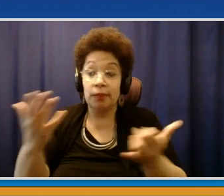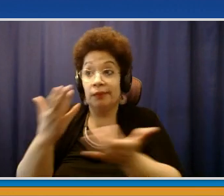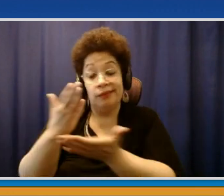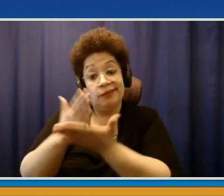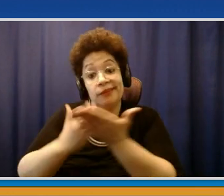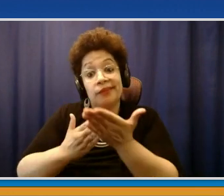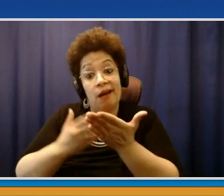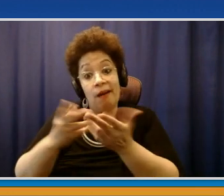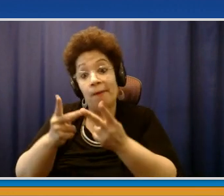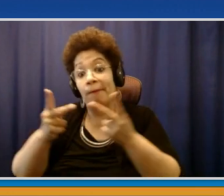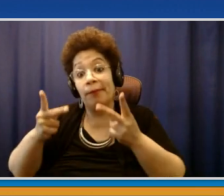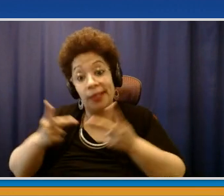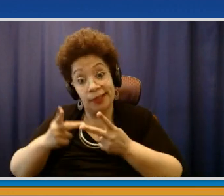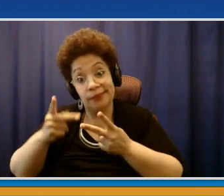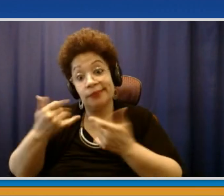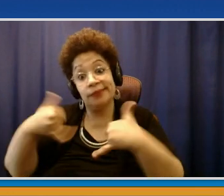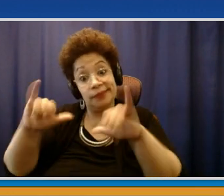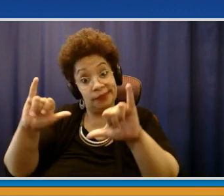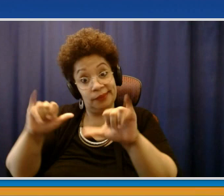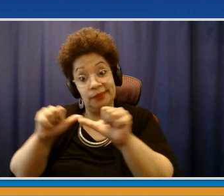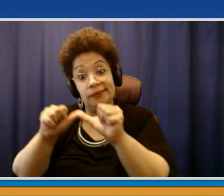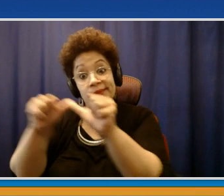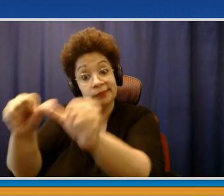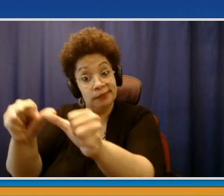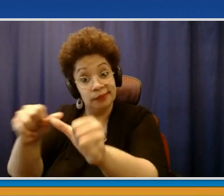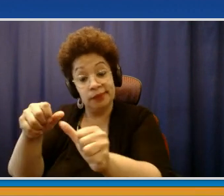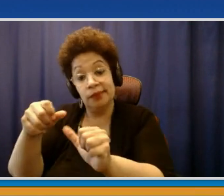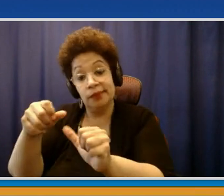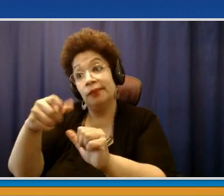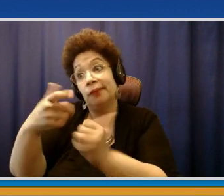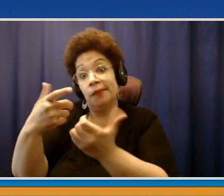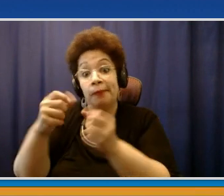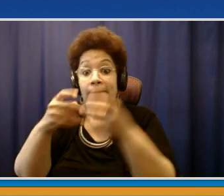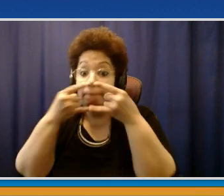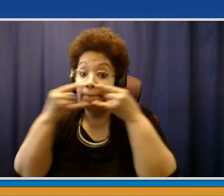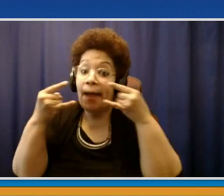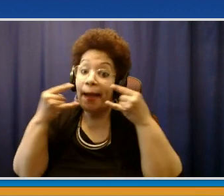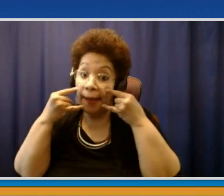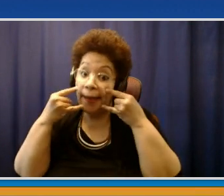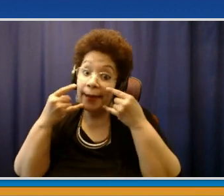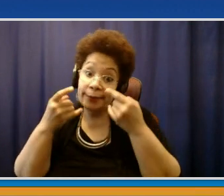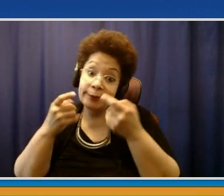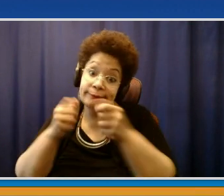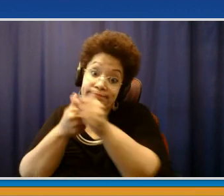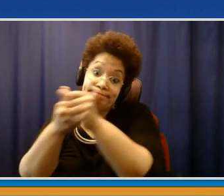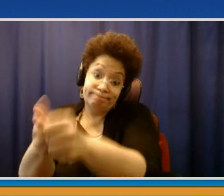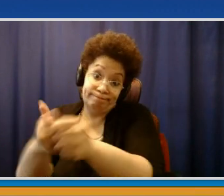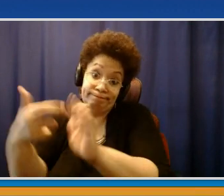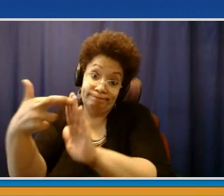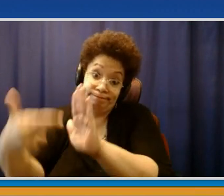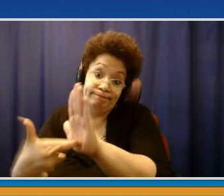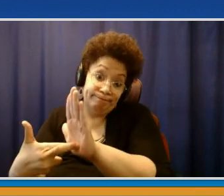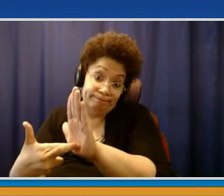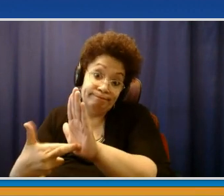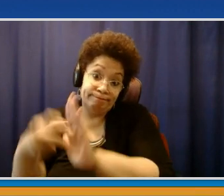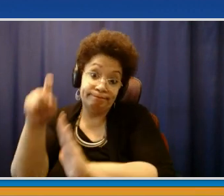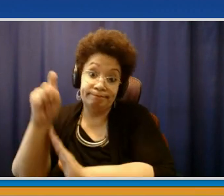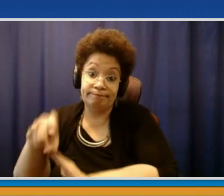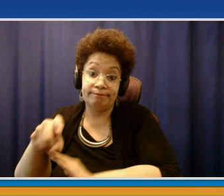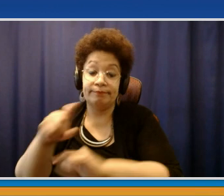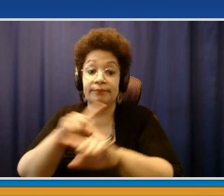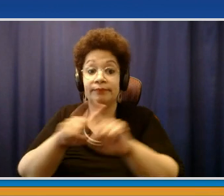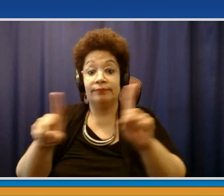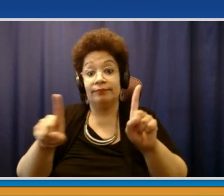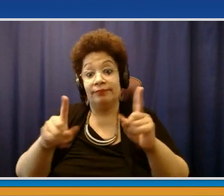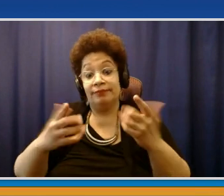But I think as we have for these 14 months, we're going to try to make practical decisions. And as I just alluded to somebody calling for my opinion, I'm going to call